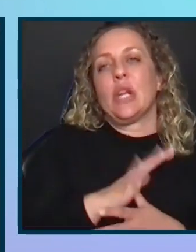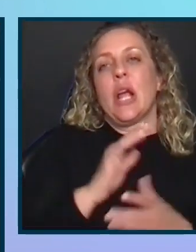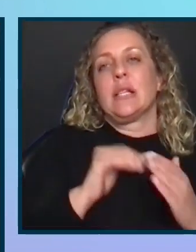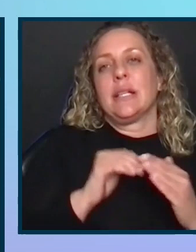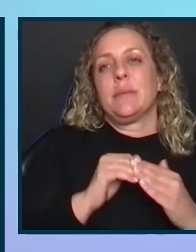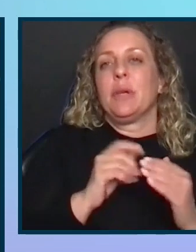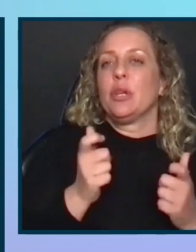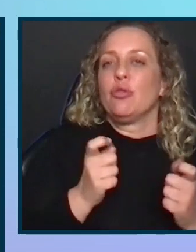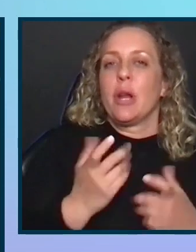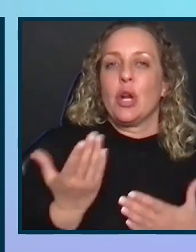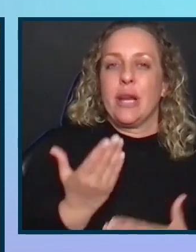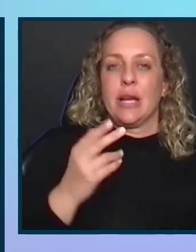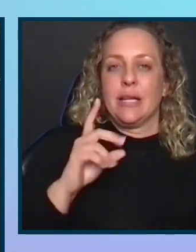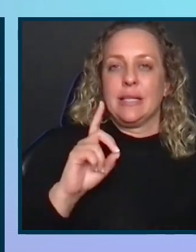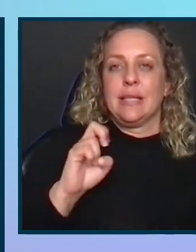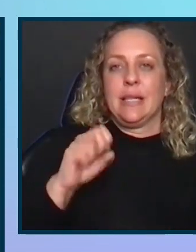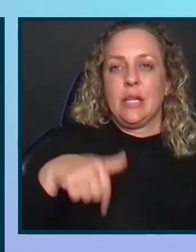DQ.